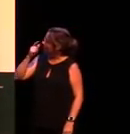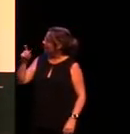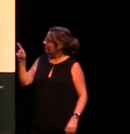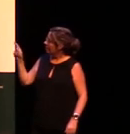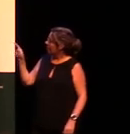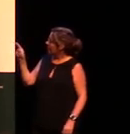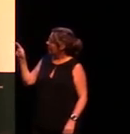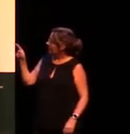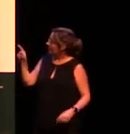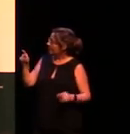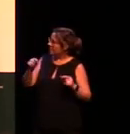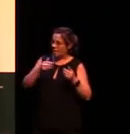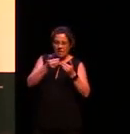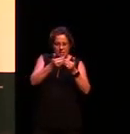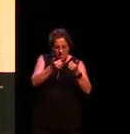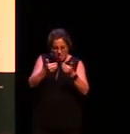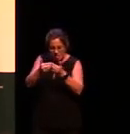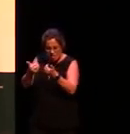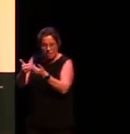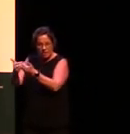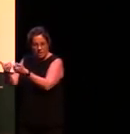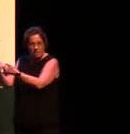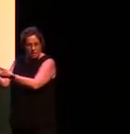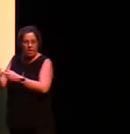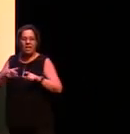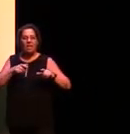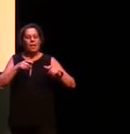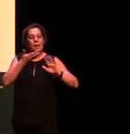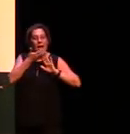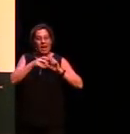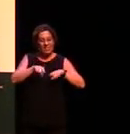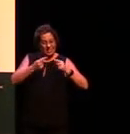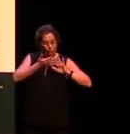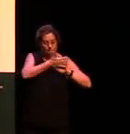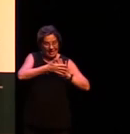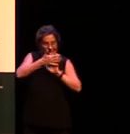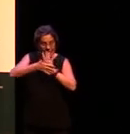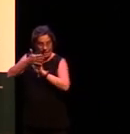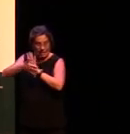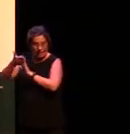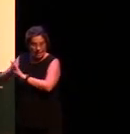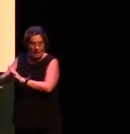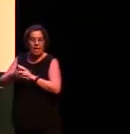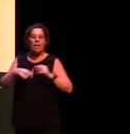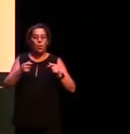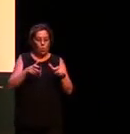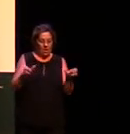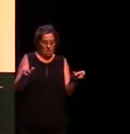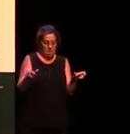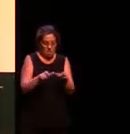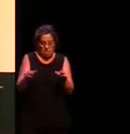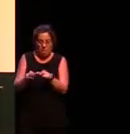there I'm not going to tell you what they all mean but the kids have to sort of get the little bits in the right place to get the word to be grammatical